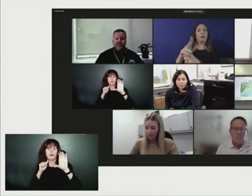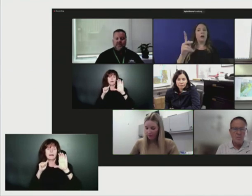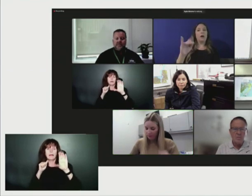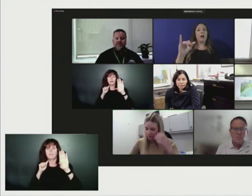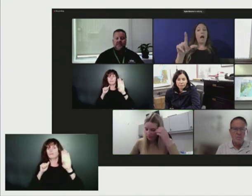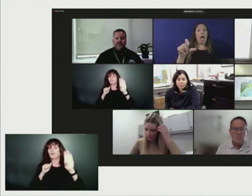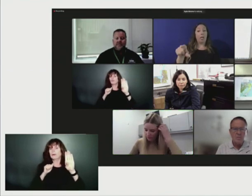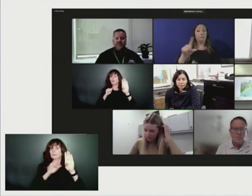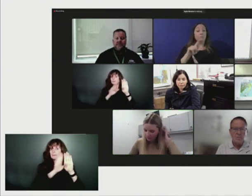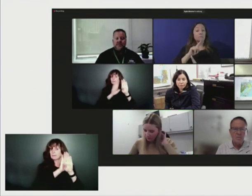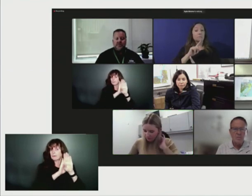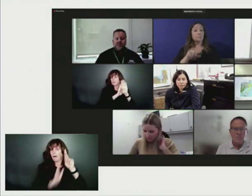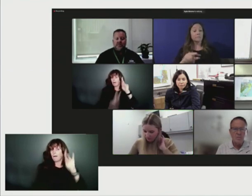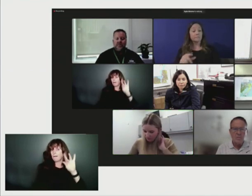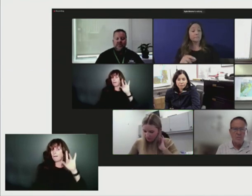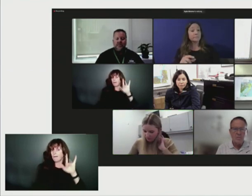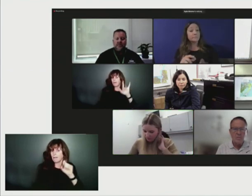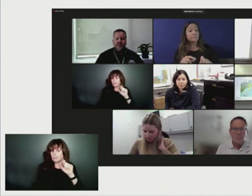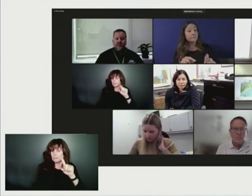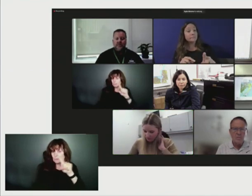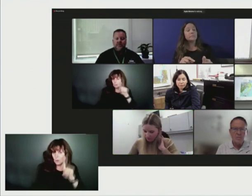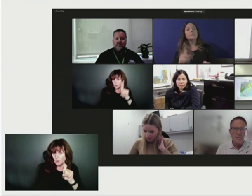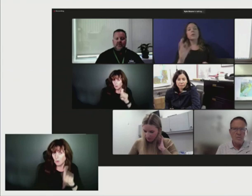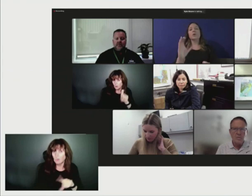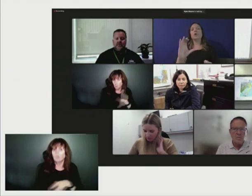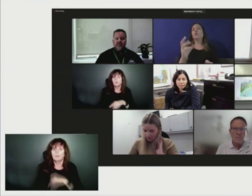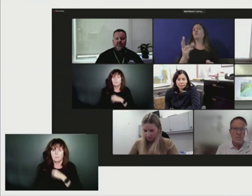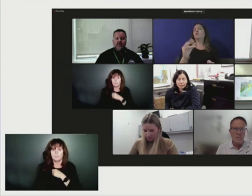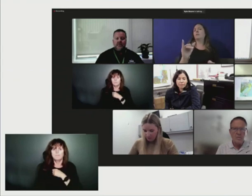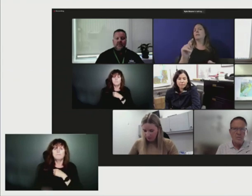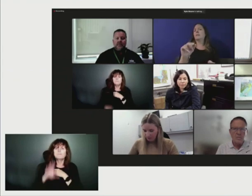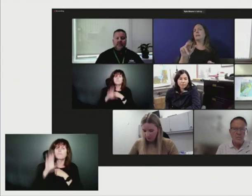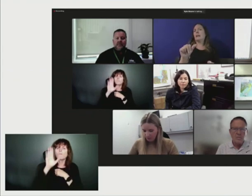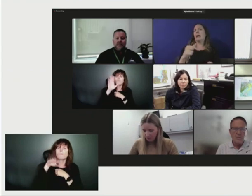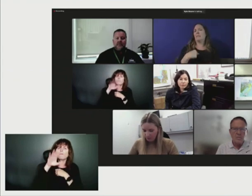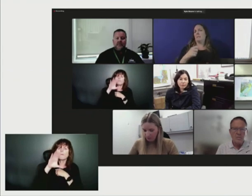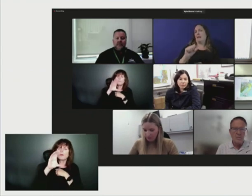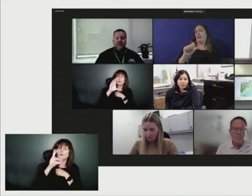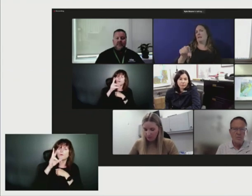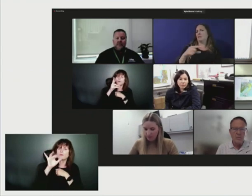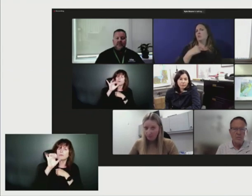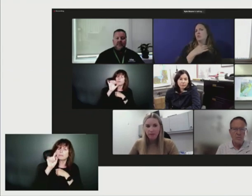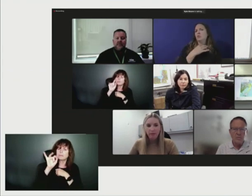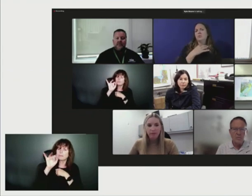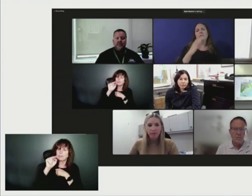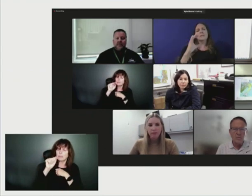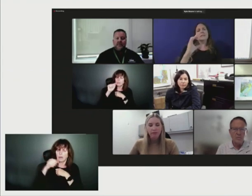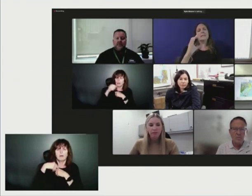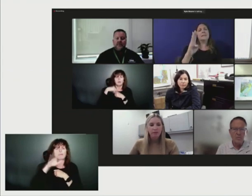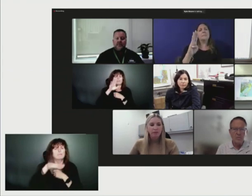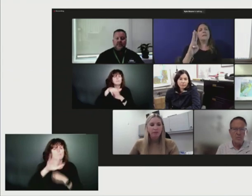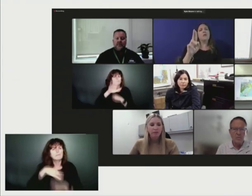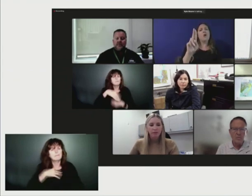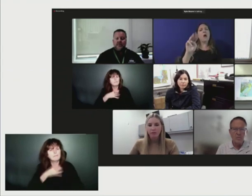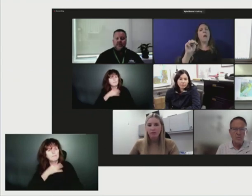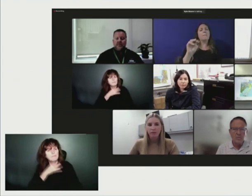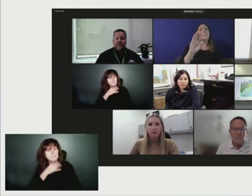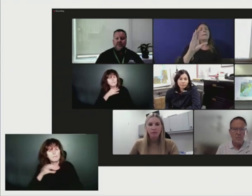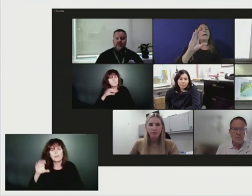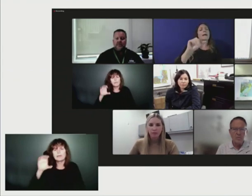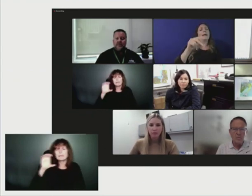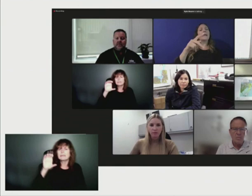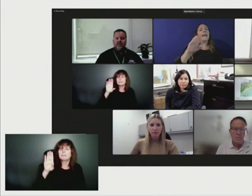My question is for Christina Lamey. Just first of all, Christina, can you tell me what the CBRM is doing to prepare and get ready for